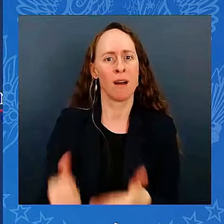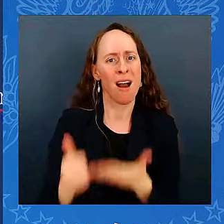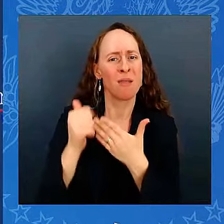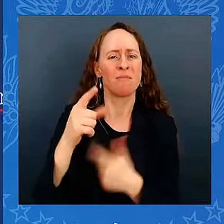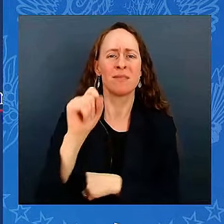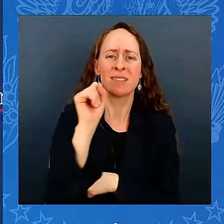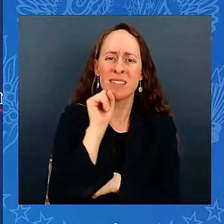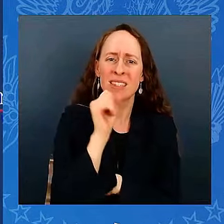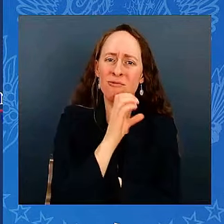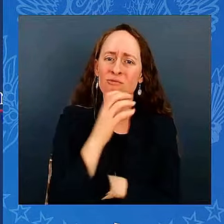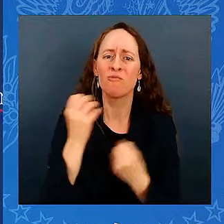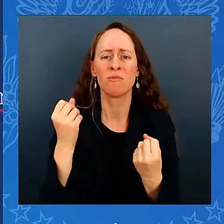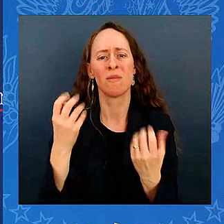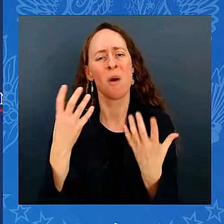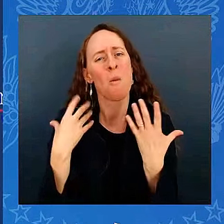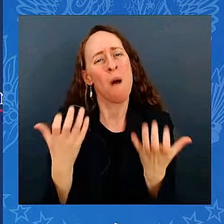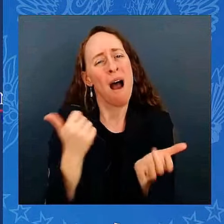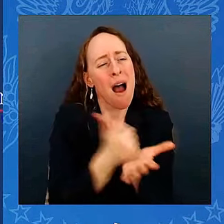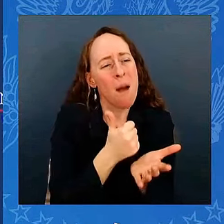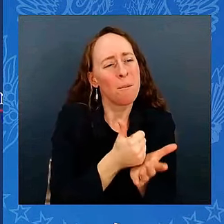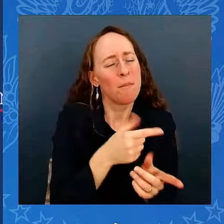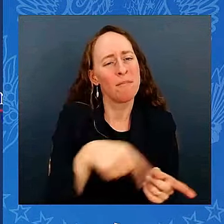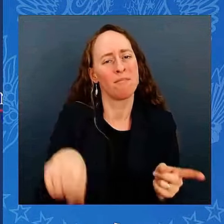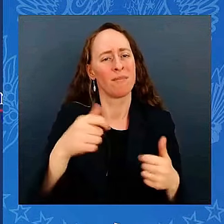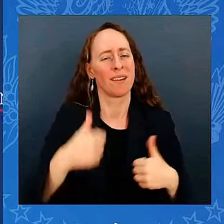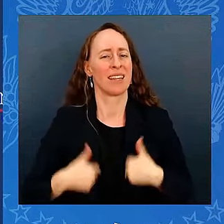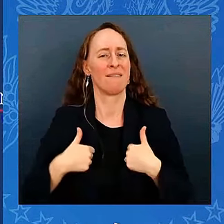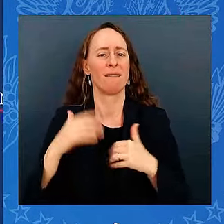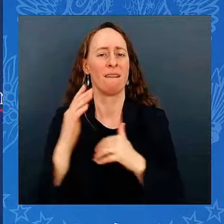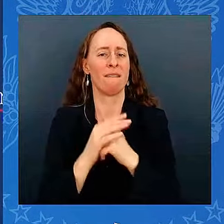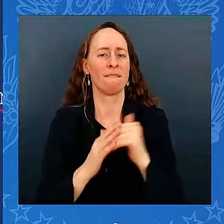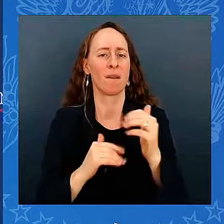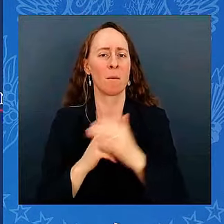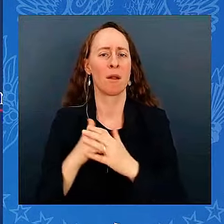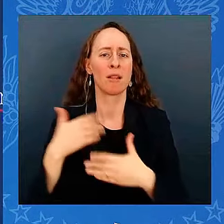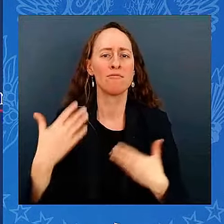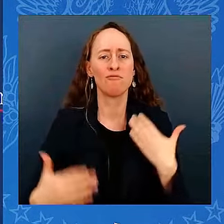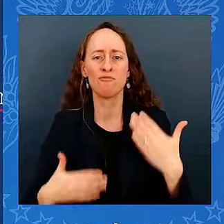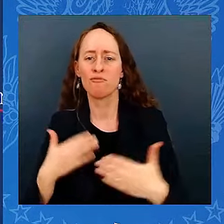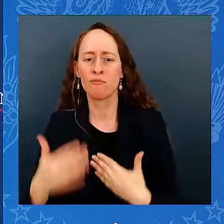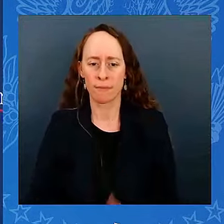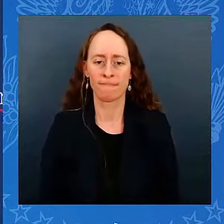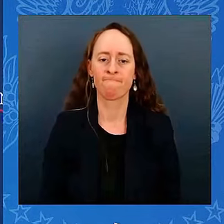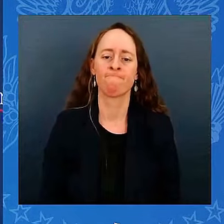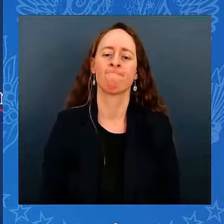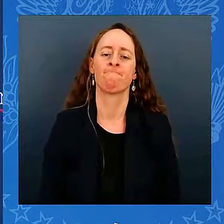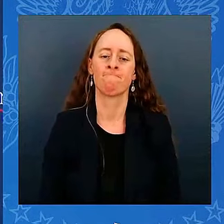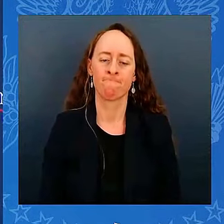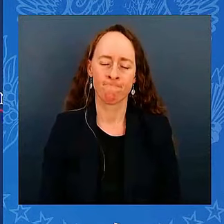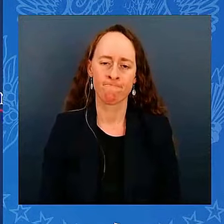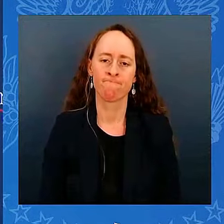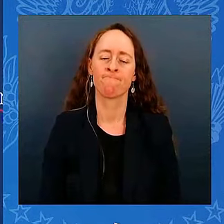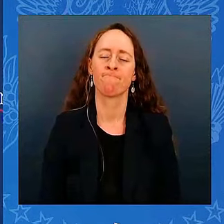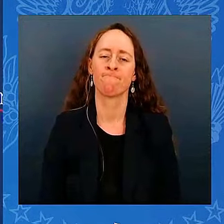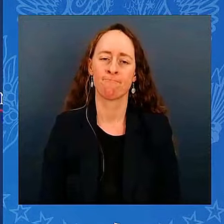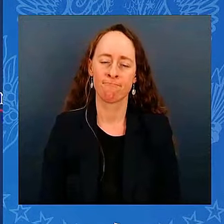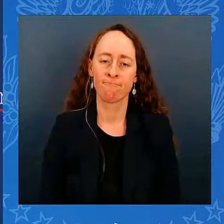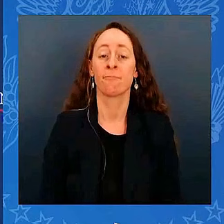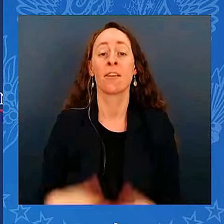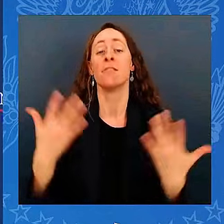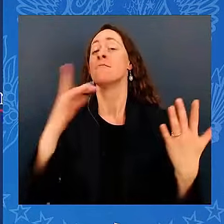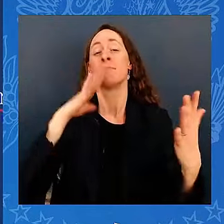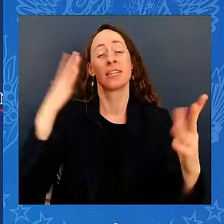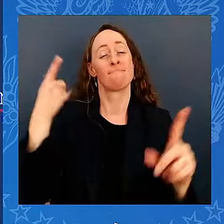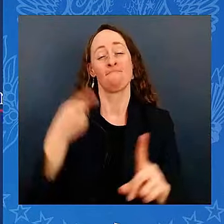close with this. I'm probably — You know, early in my term, I traveled to the skepticism of some of my own